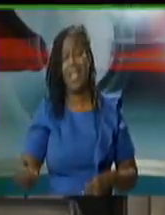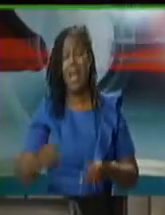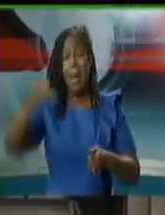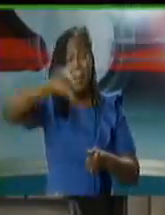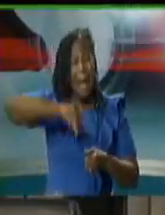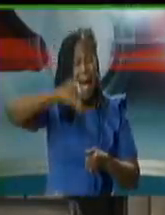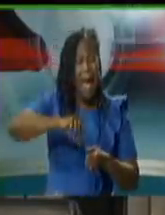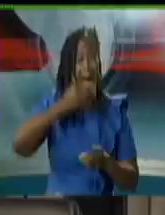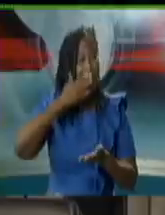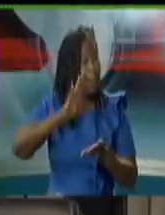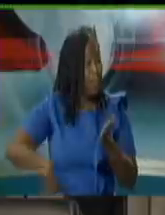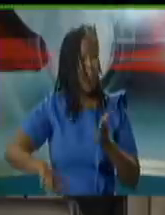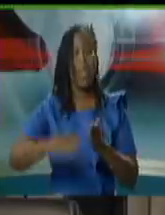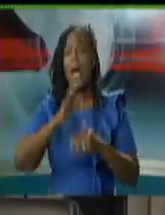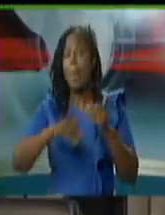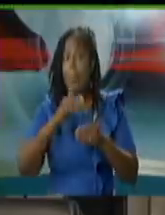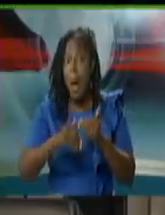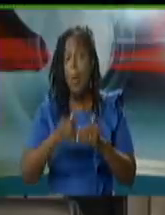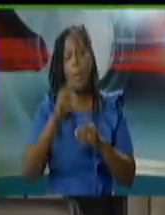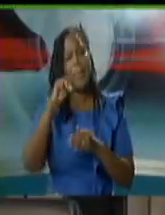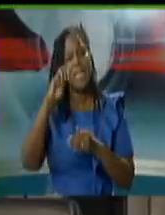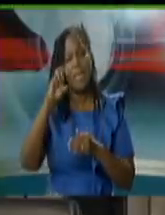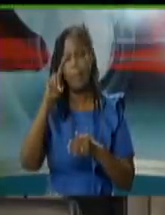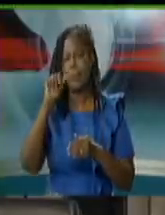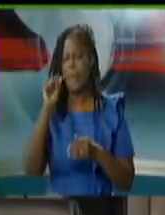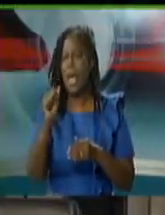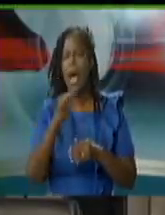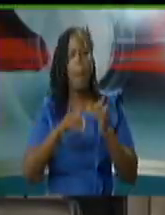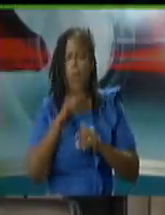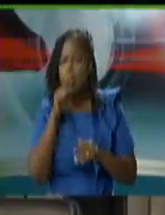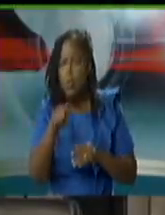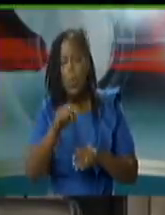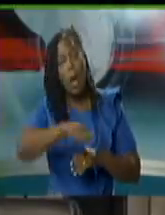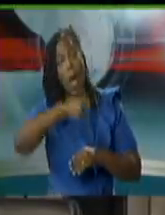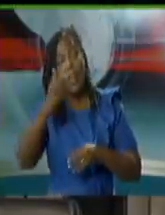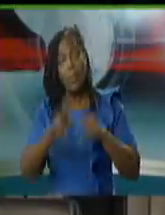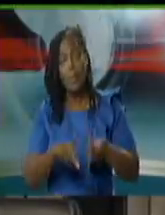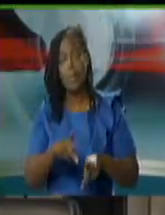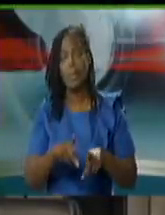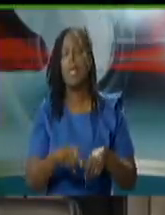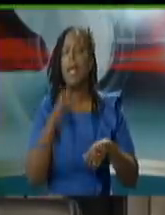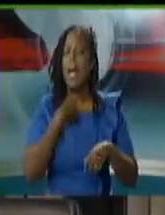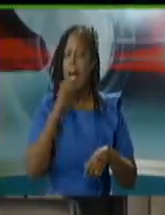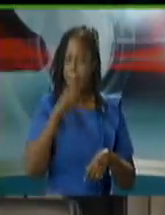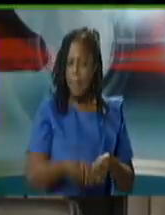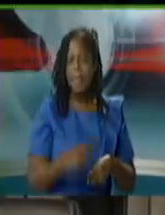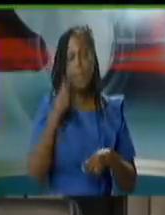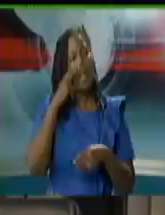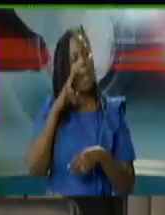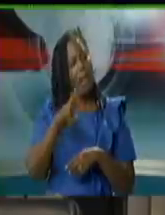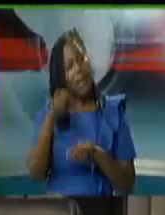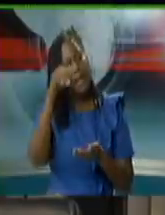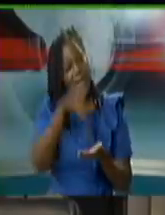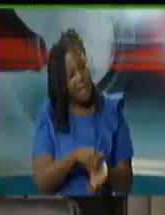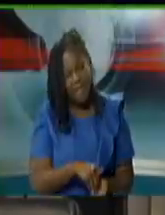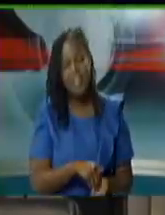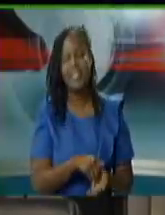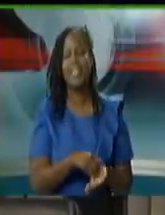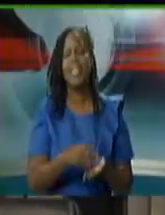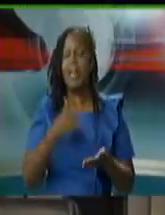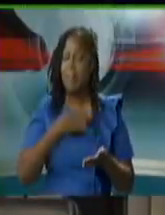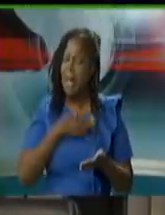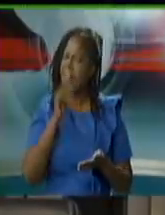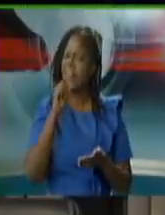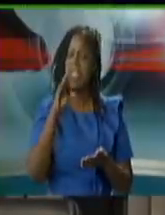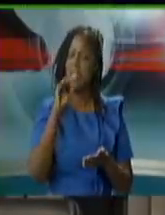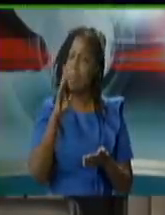anyone else so i have to look again that my facebook profile once again has been hacked in the same way